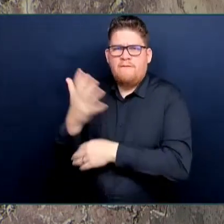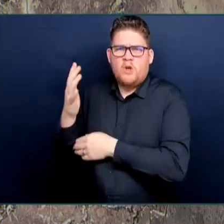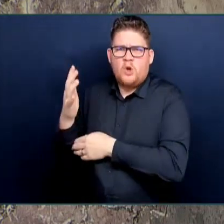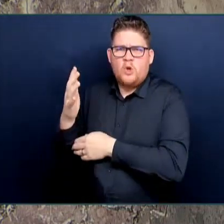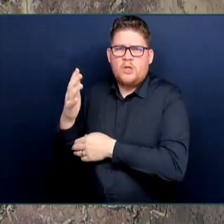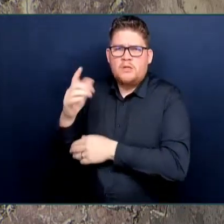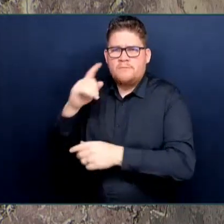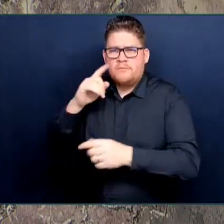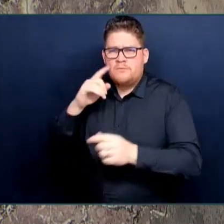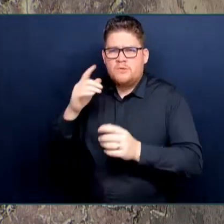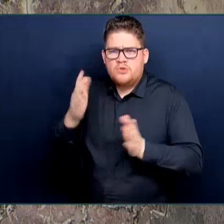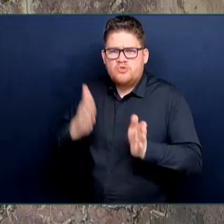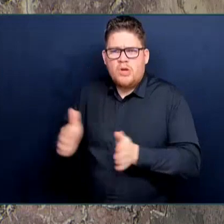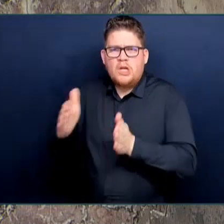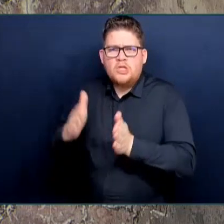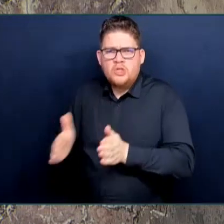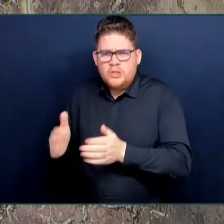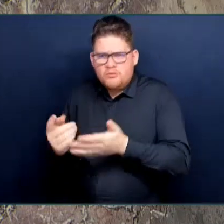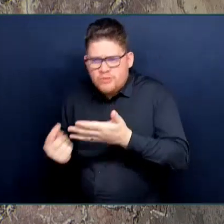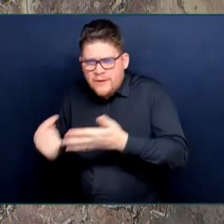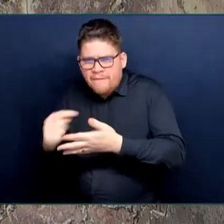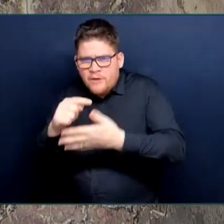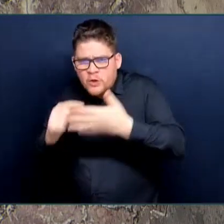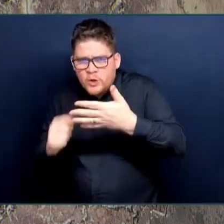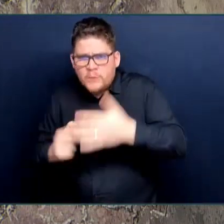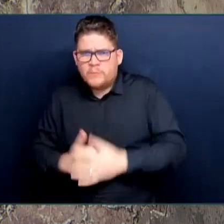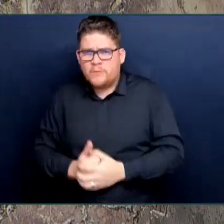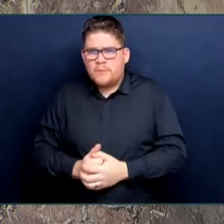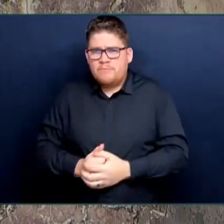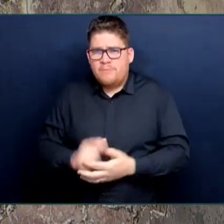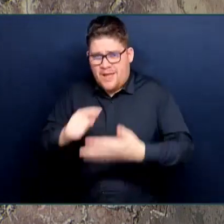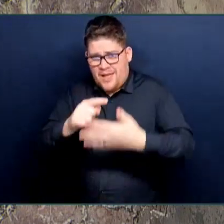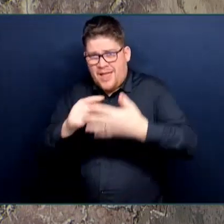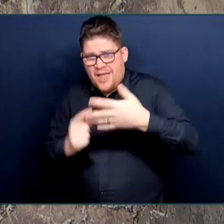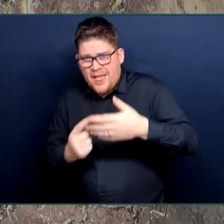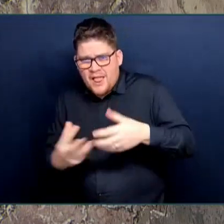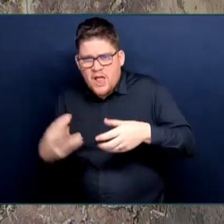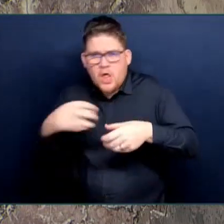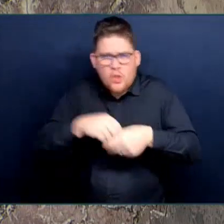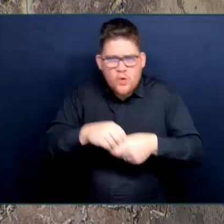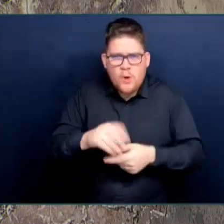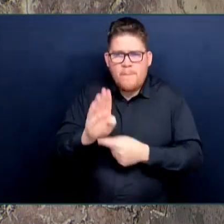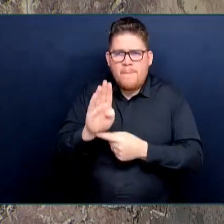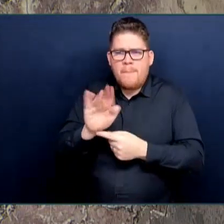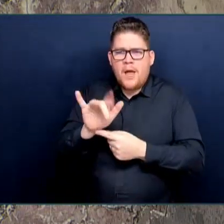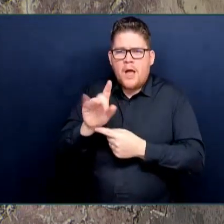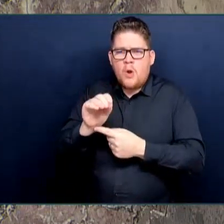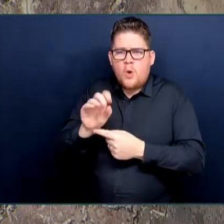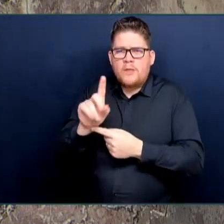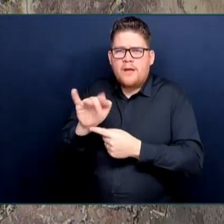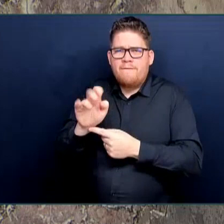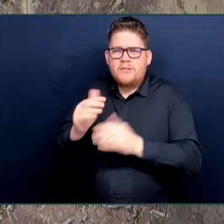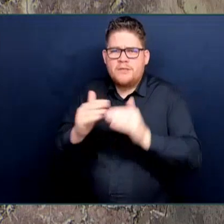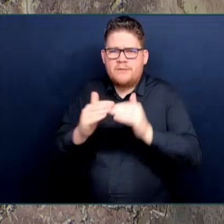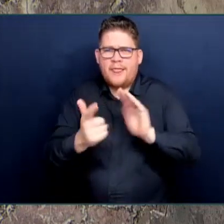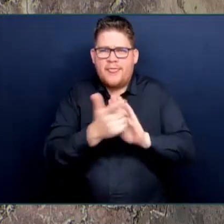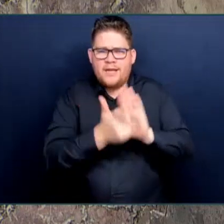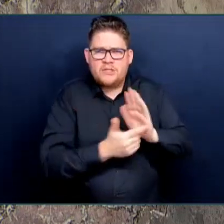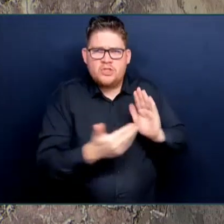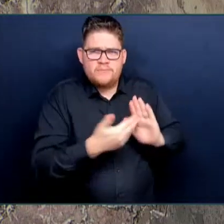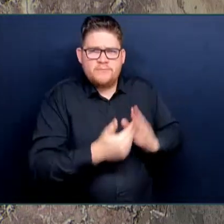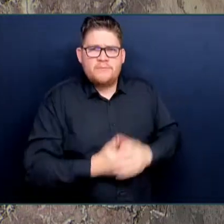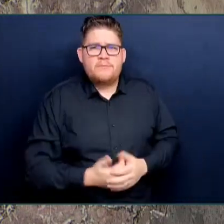legislation. That is being done and worked on by my colleague, the Minister of Water, Land and Resource Stewardship,